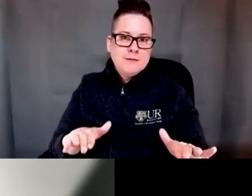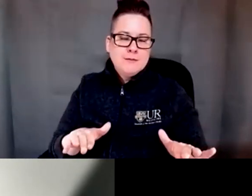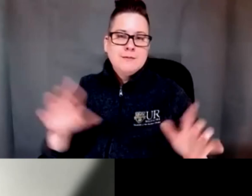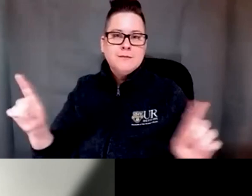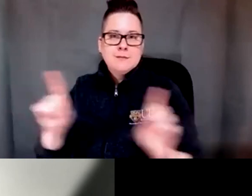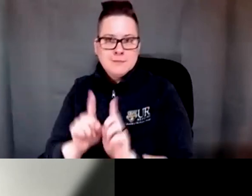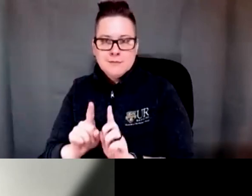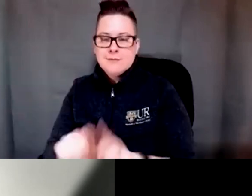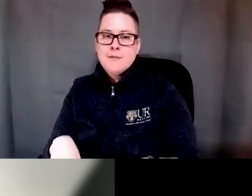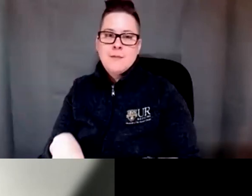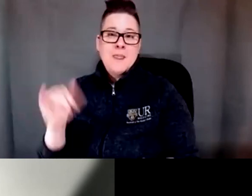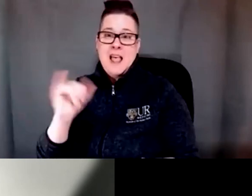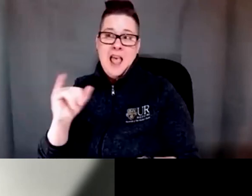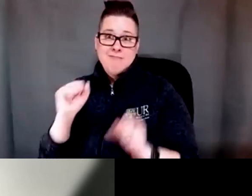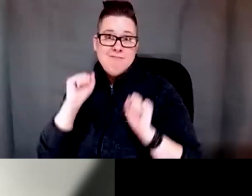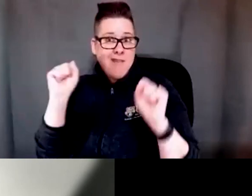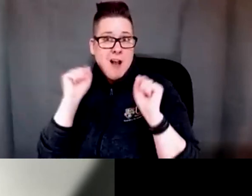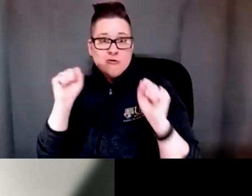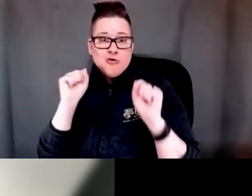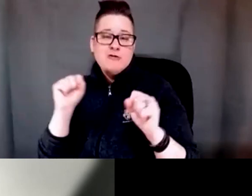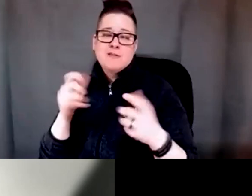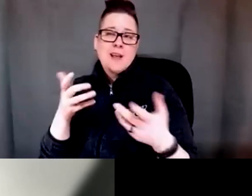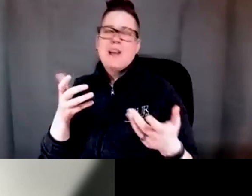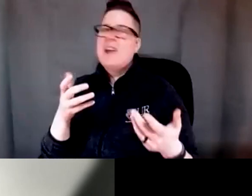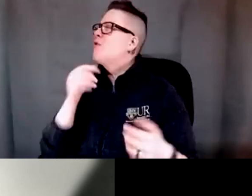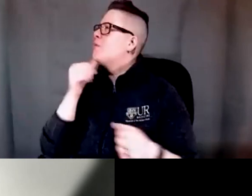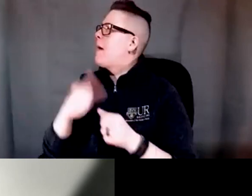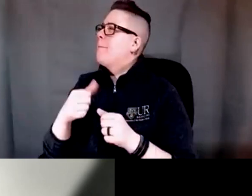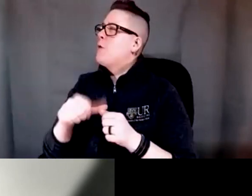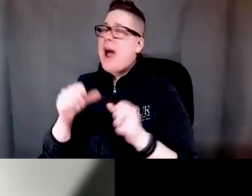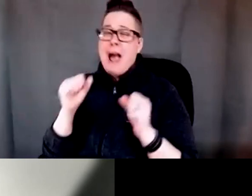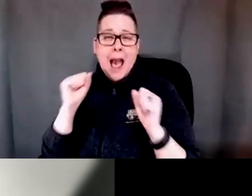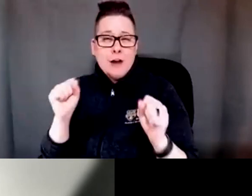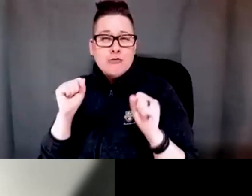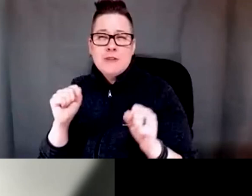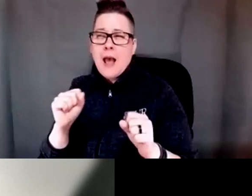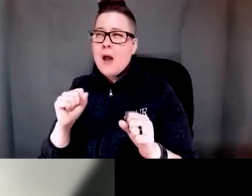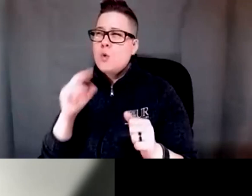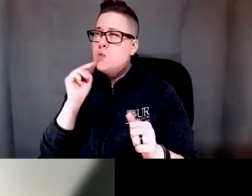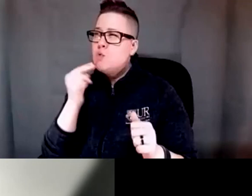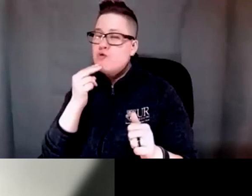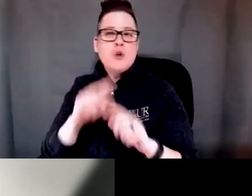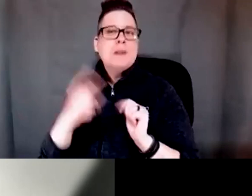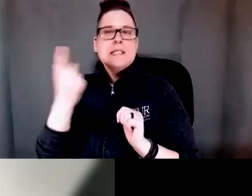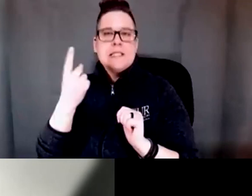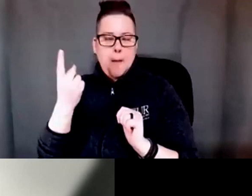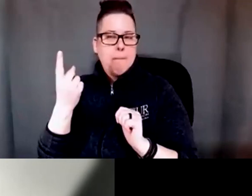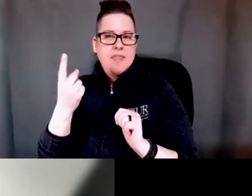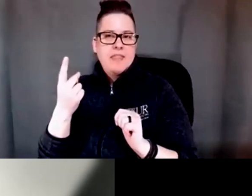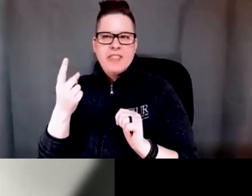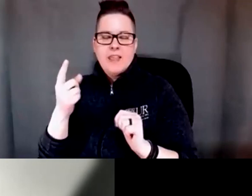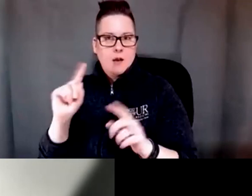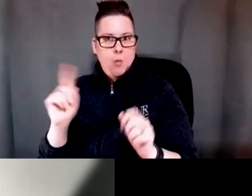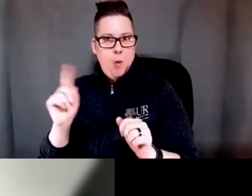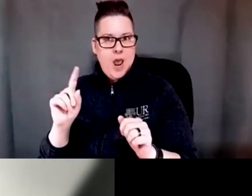basically exercising or I can't remember if it was exercising or nutrition but it's something along those